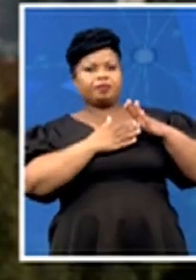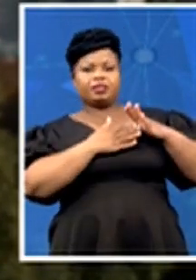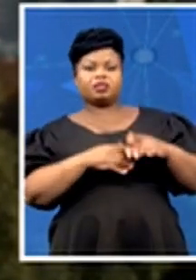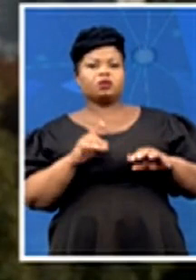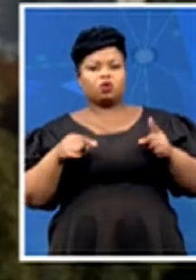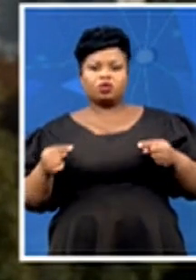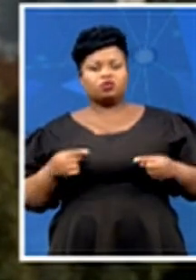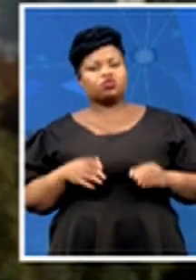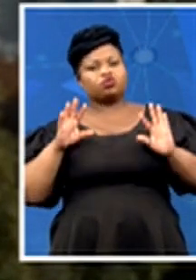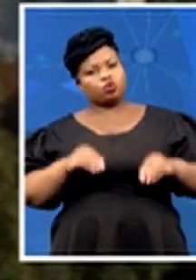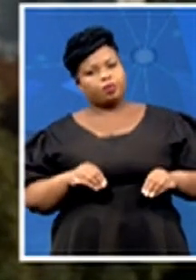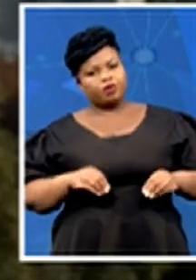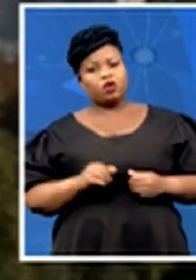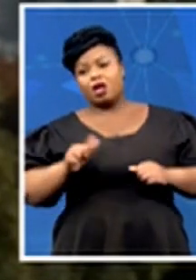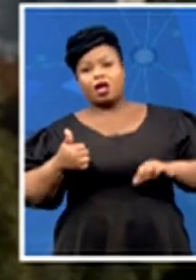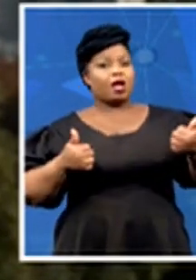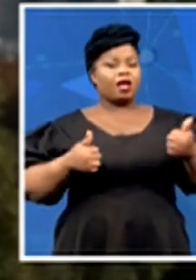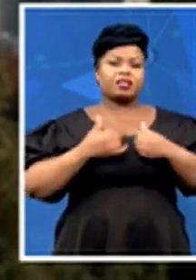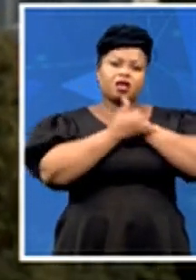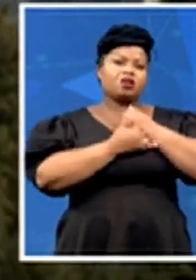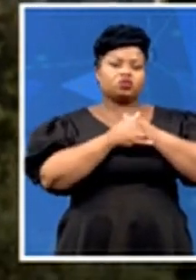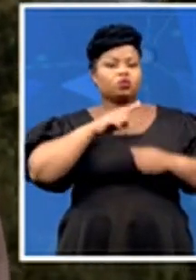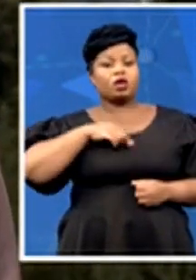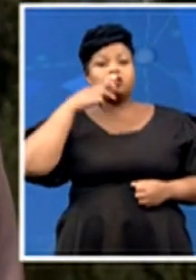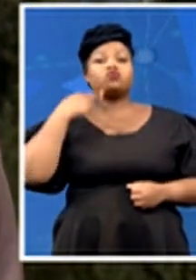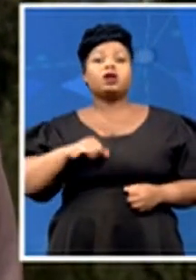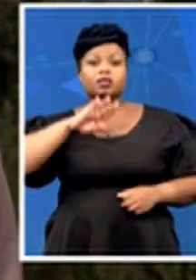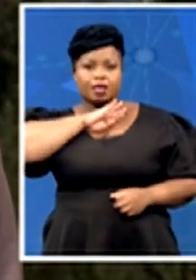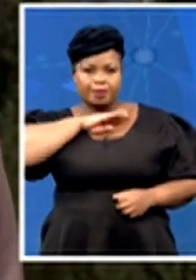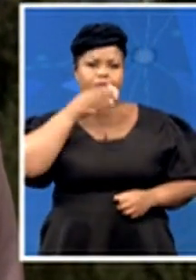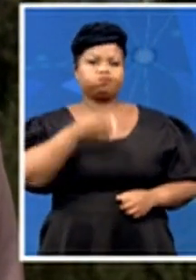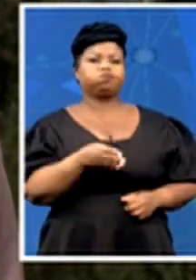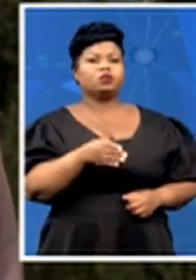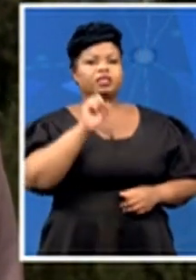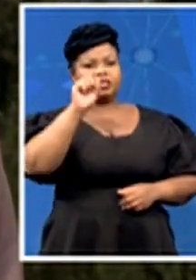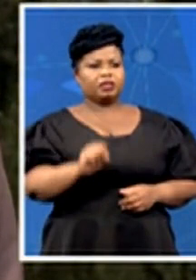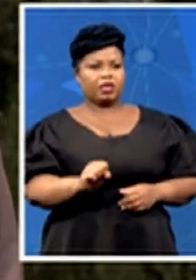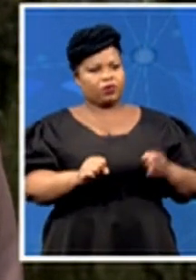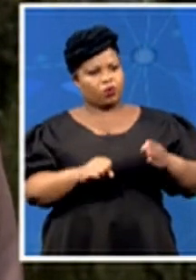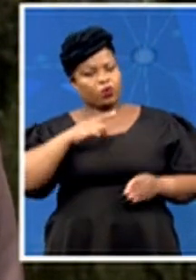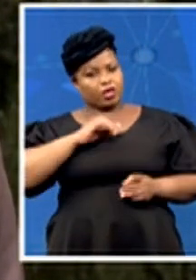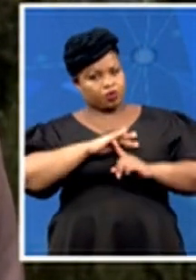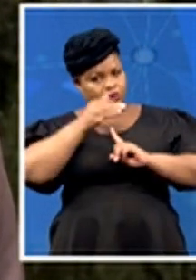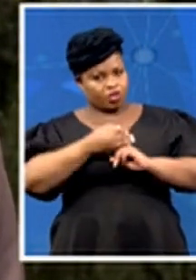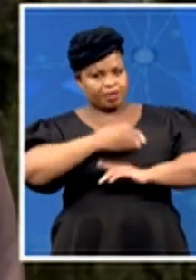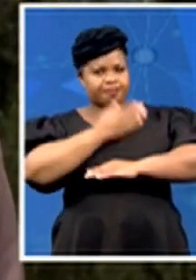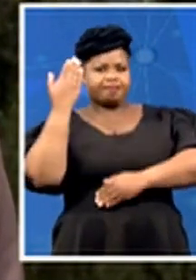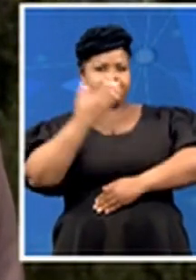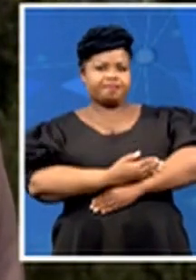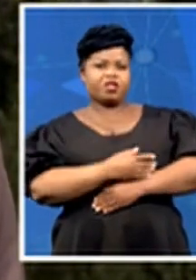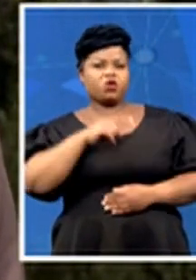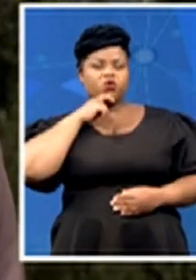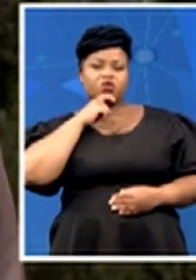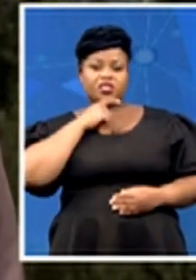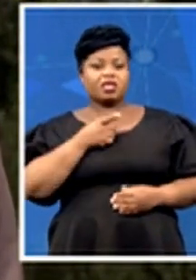countries that's why russian troops are down in the south down there to protect that border using heavy military vehicles